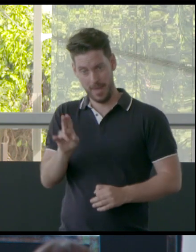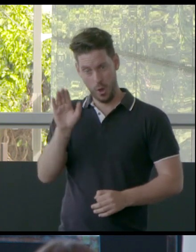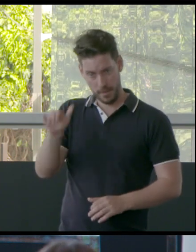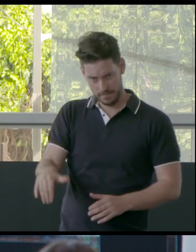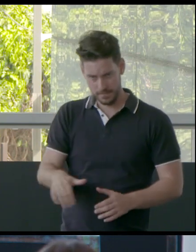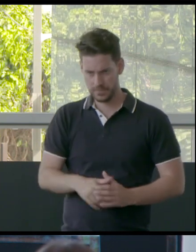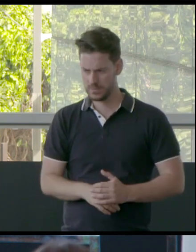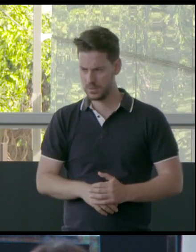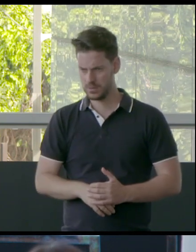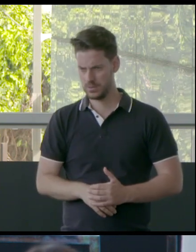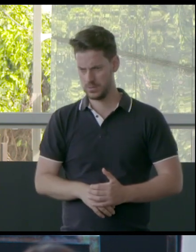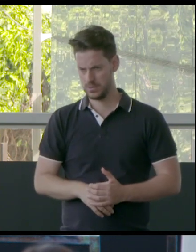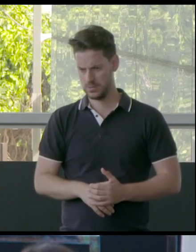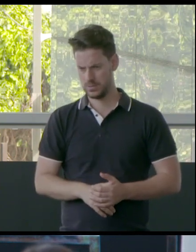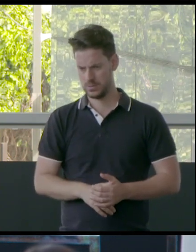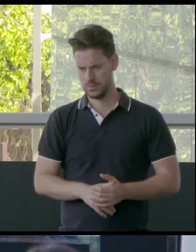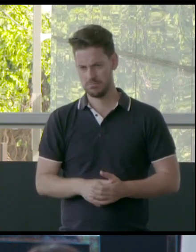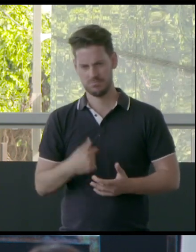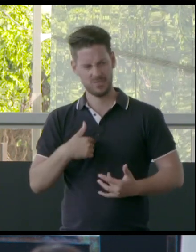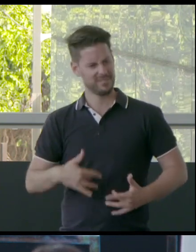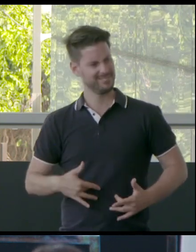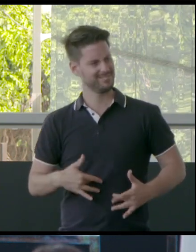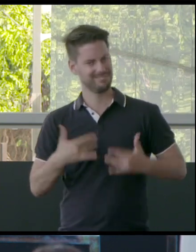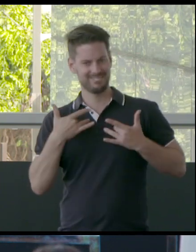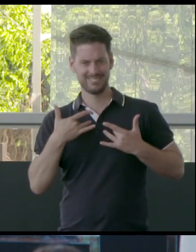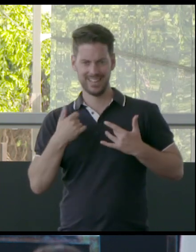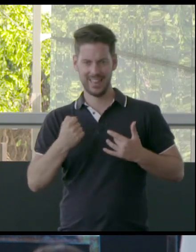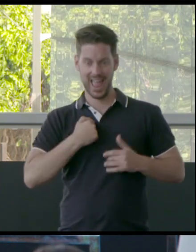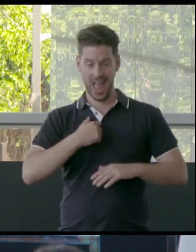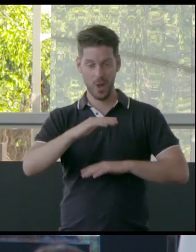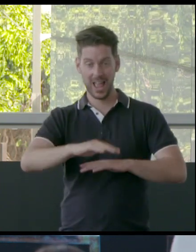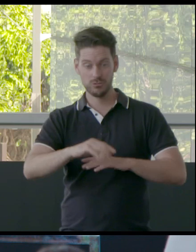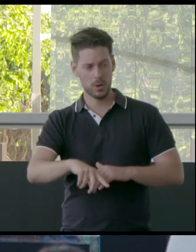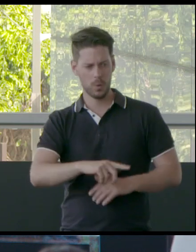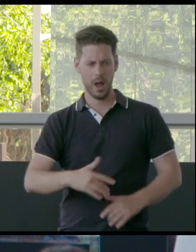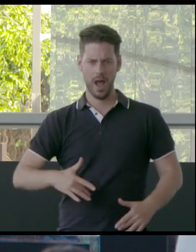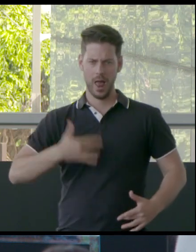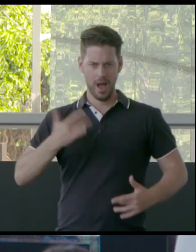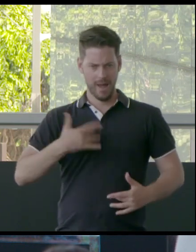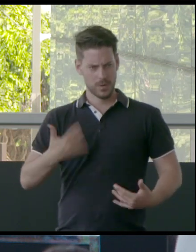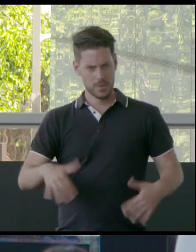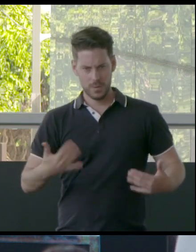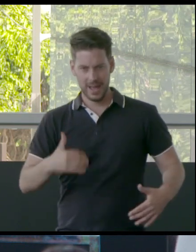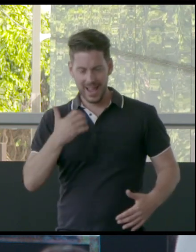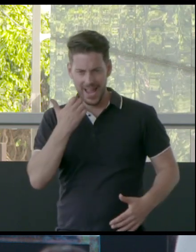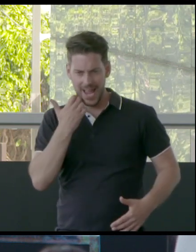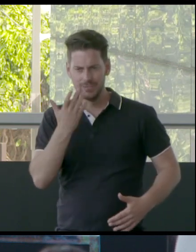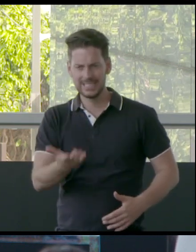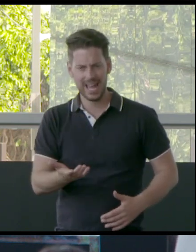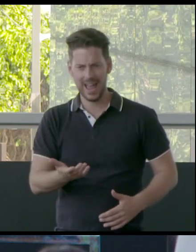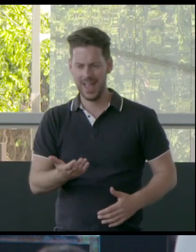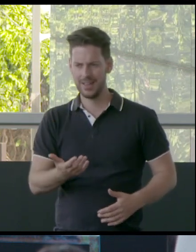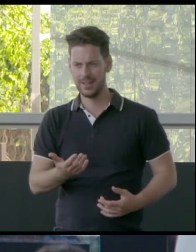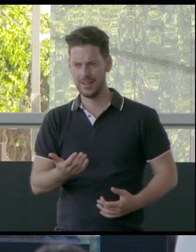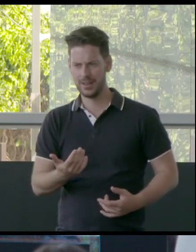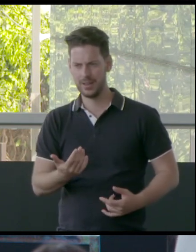I really felt like our country was so... is so alive. Every day... Like, every